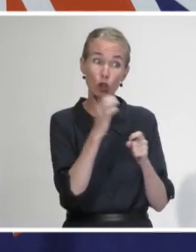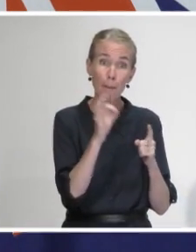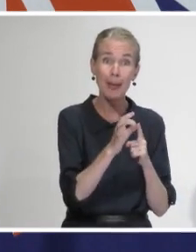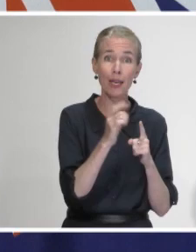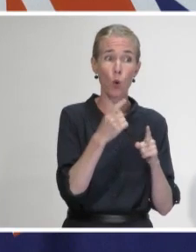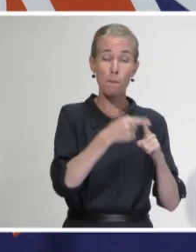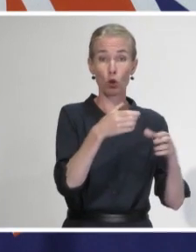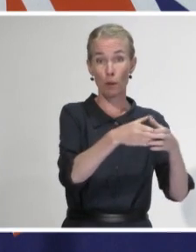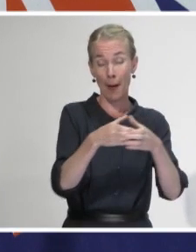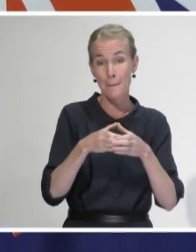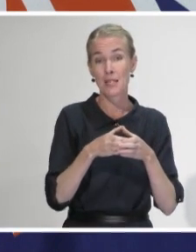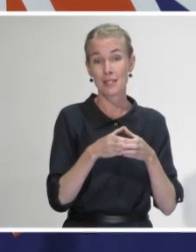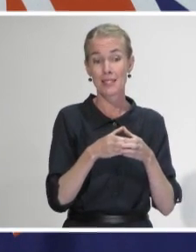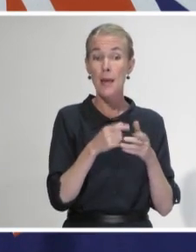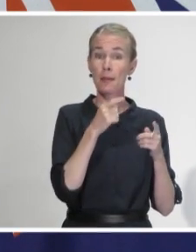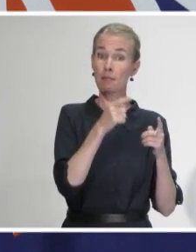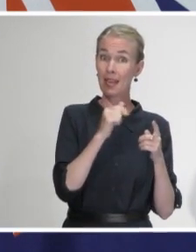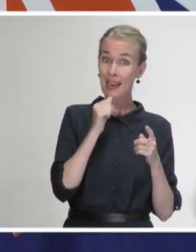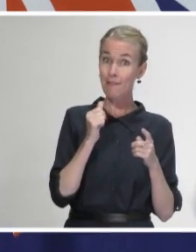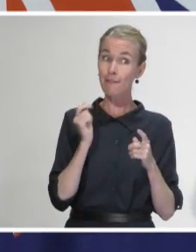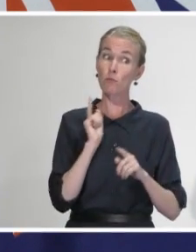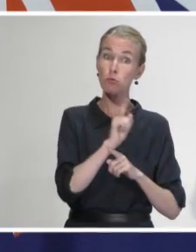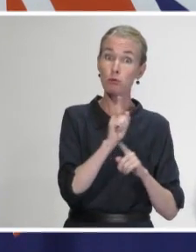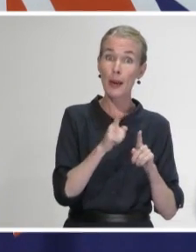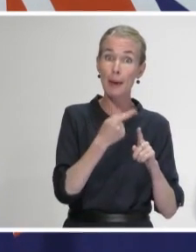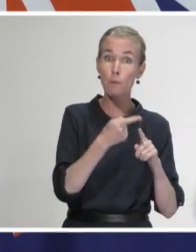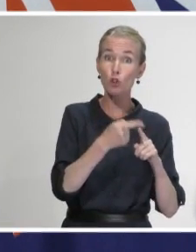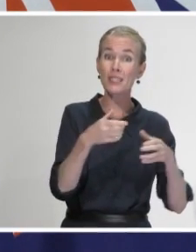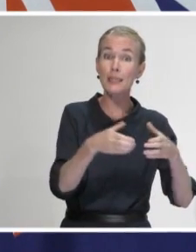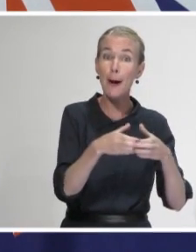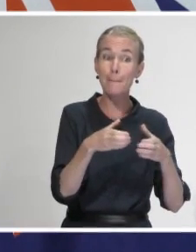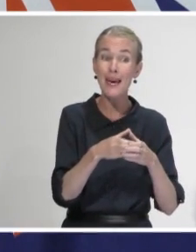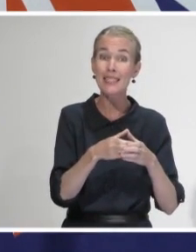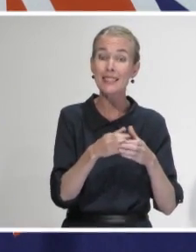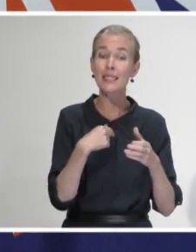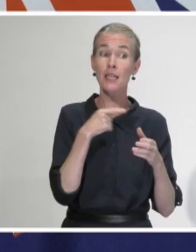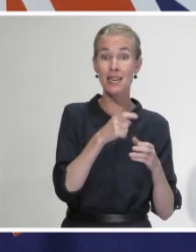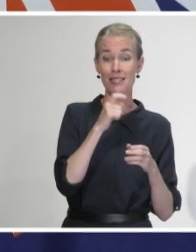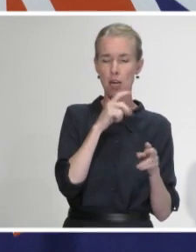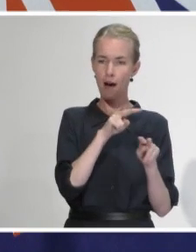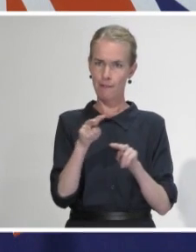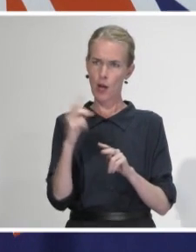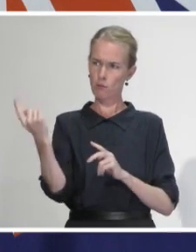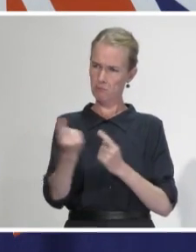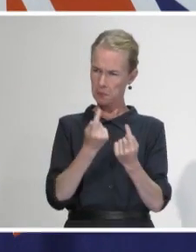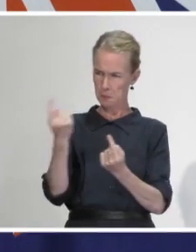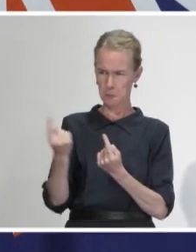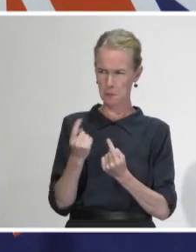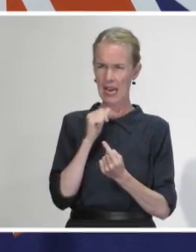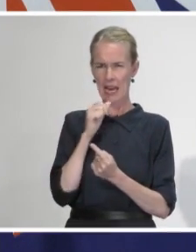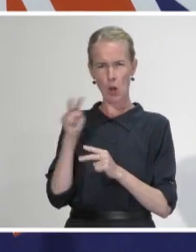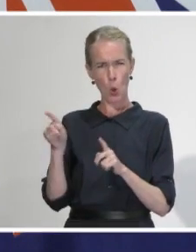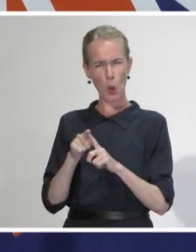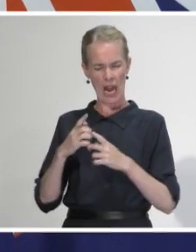being investigated or subsequently investigated for suspected COVID-19 from others who are seeking care for other